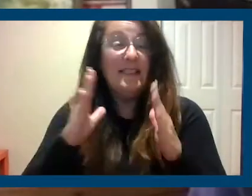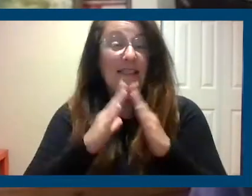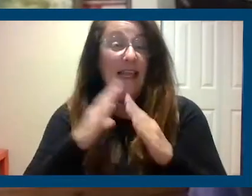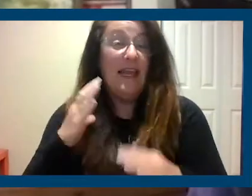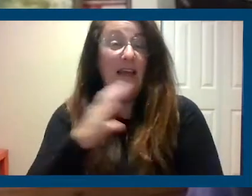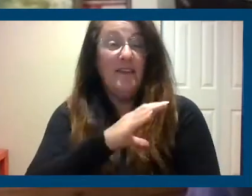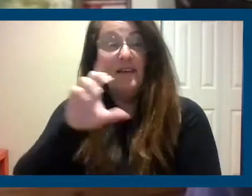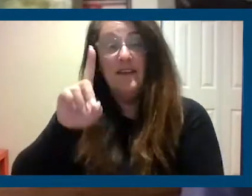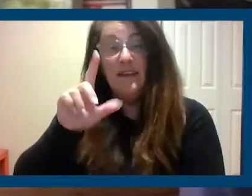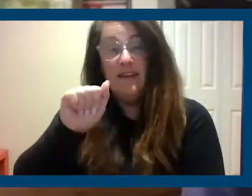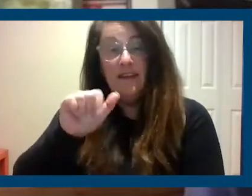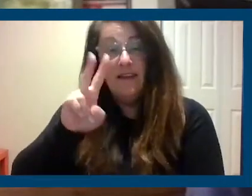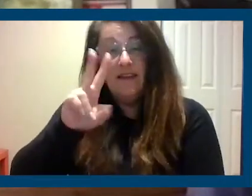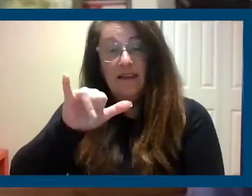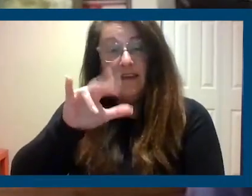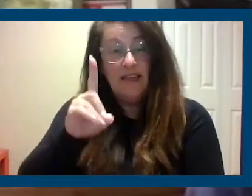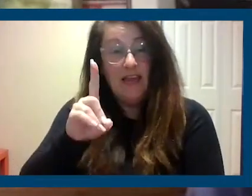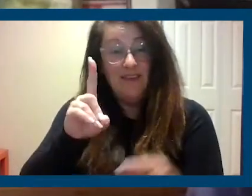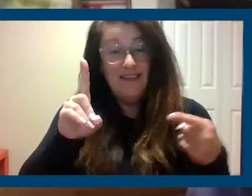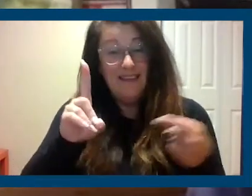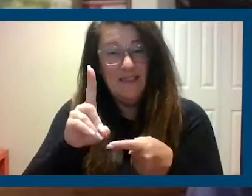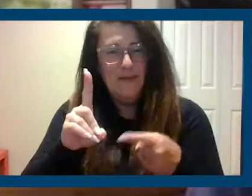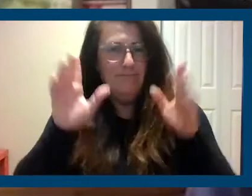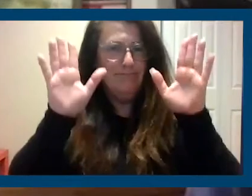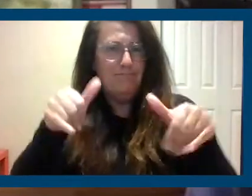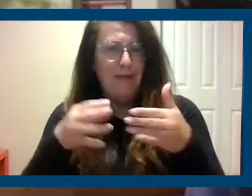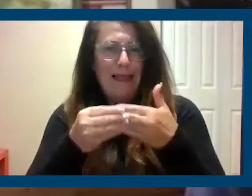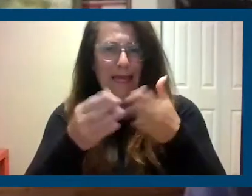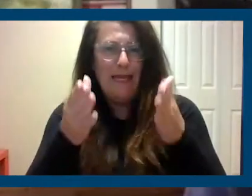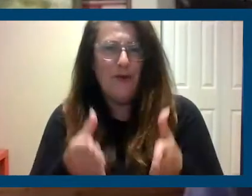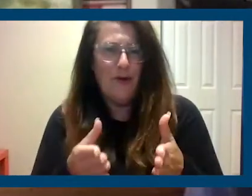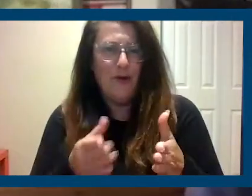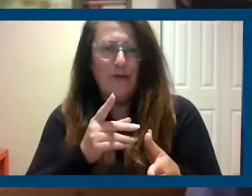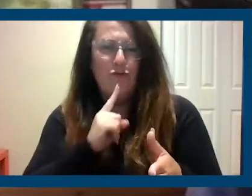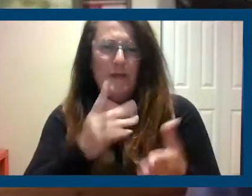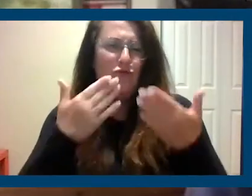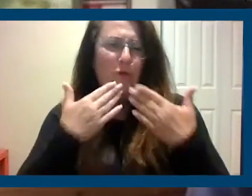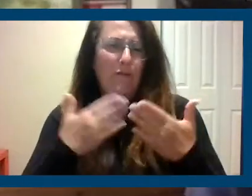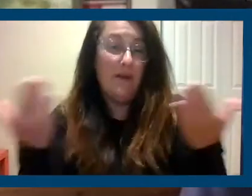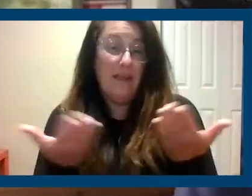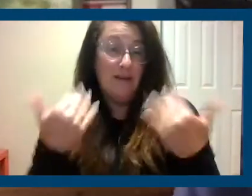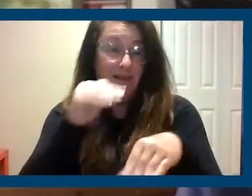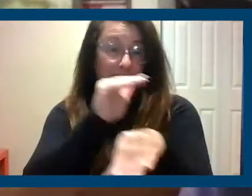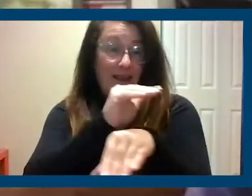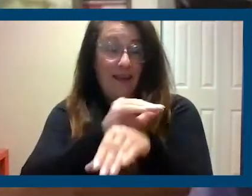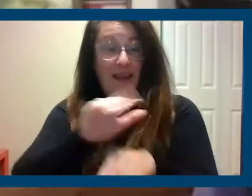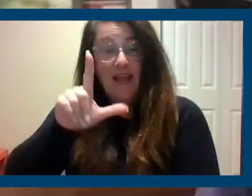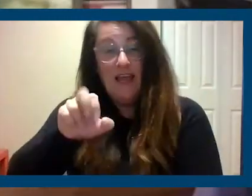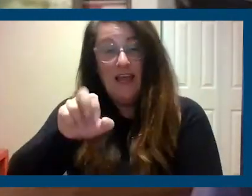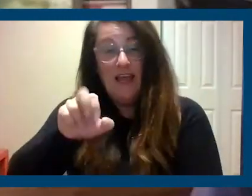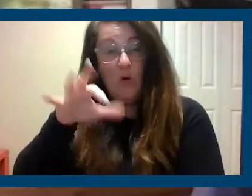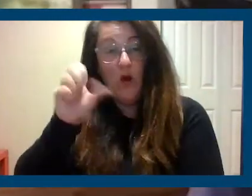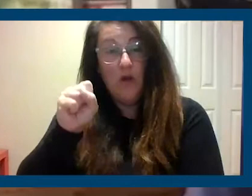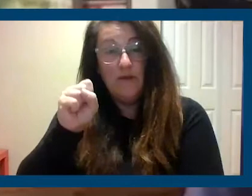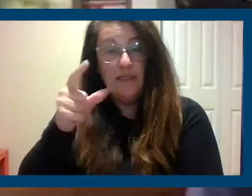Rue, who's been an outstanding leader in this space. Grateful to have him here with us. Larry Gross, who is the